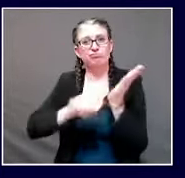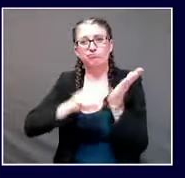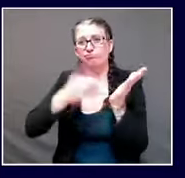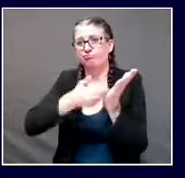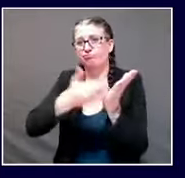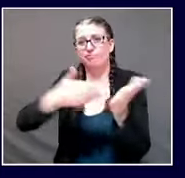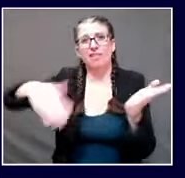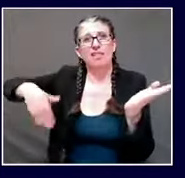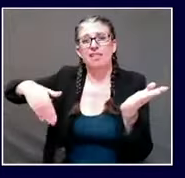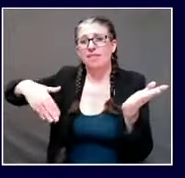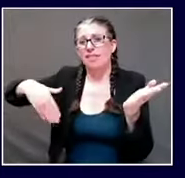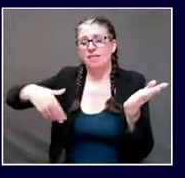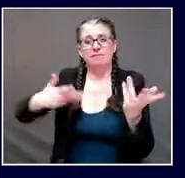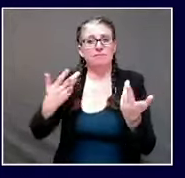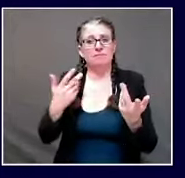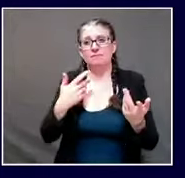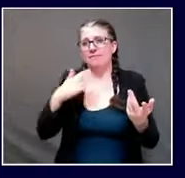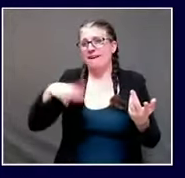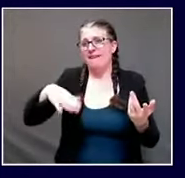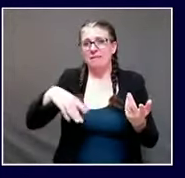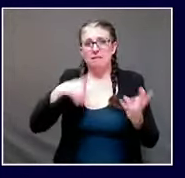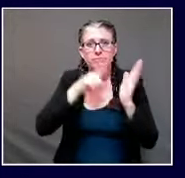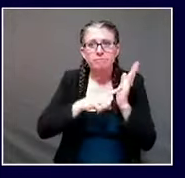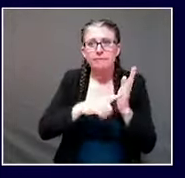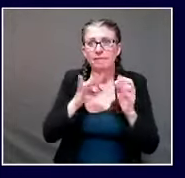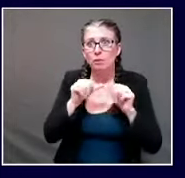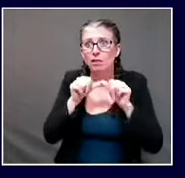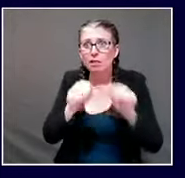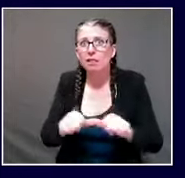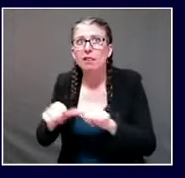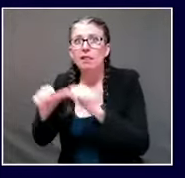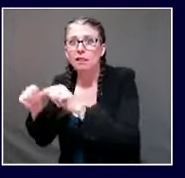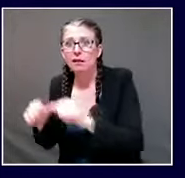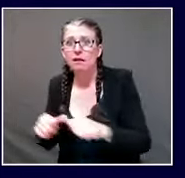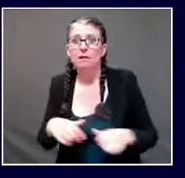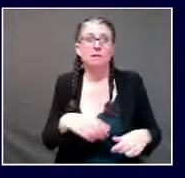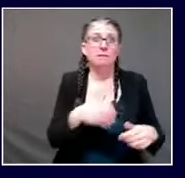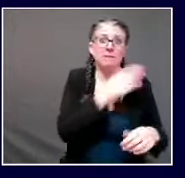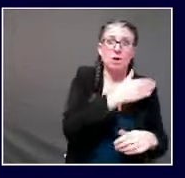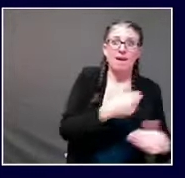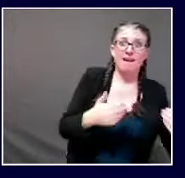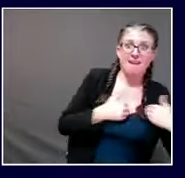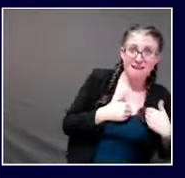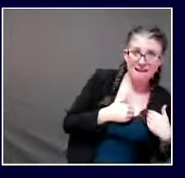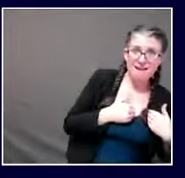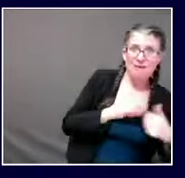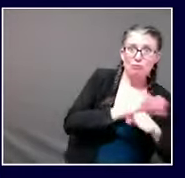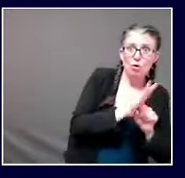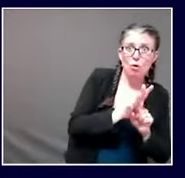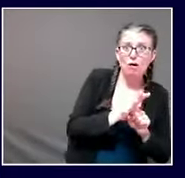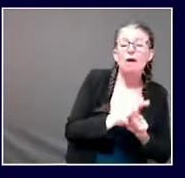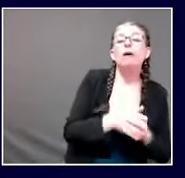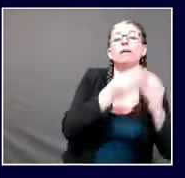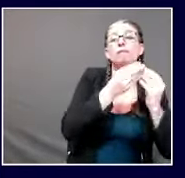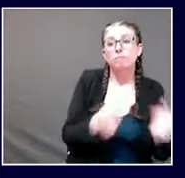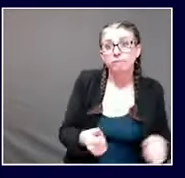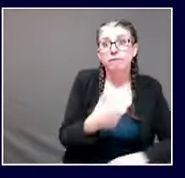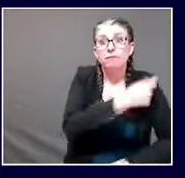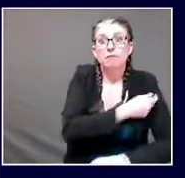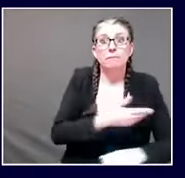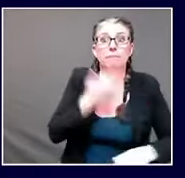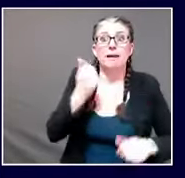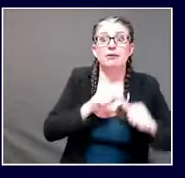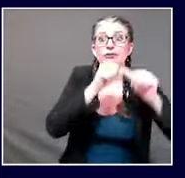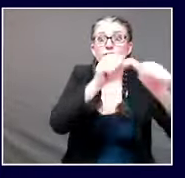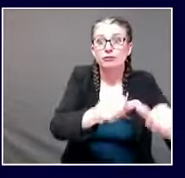being longer lasting or more durable than the other it really does depend both on the nature of the disease whether it's a virus a